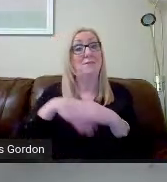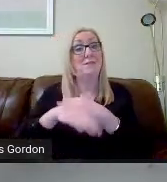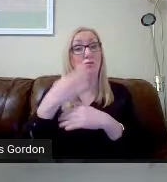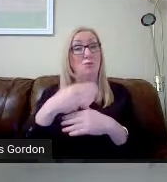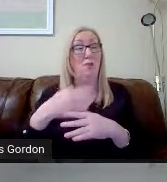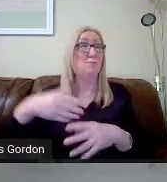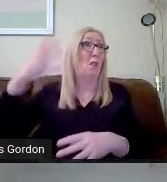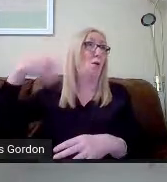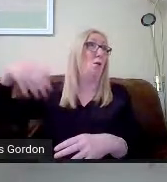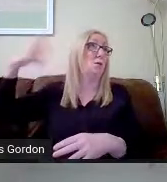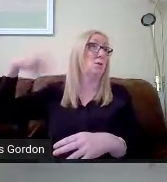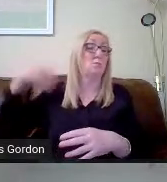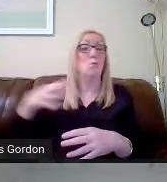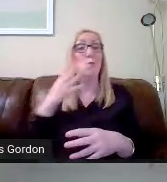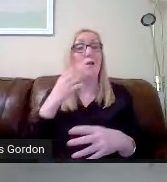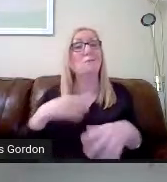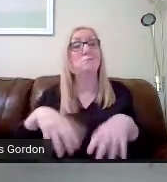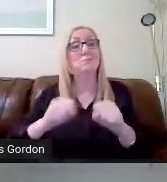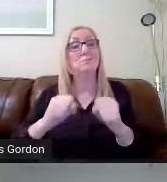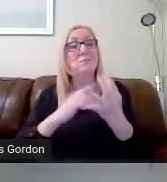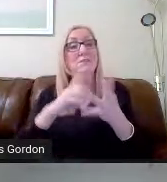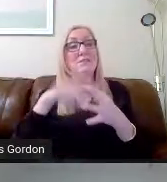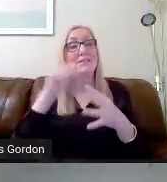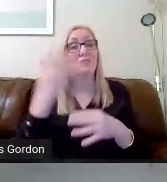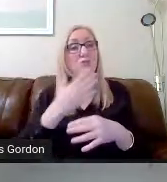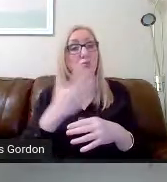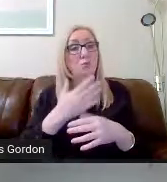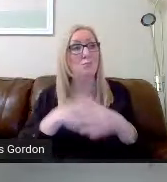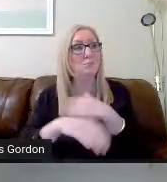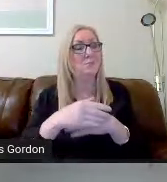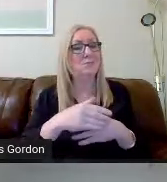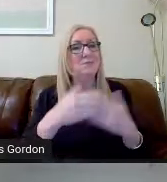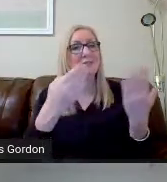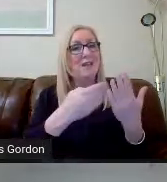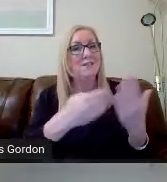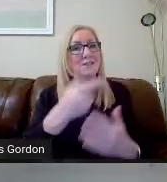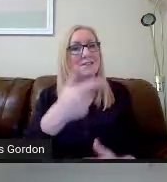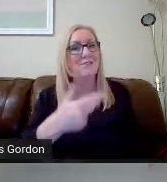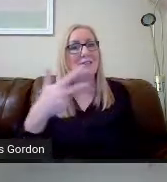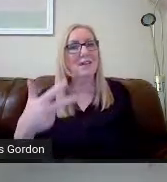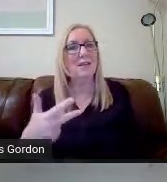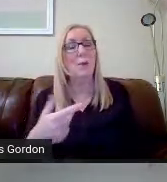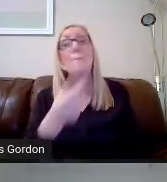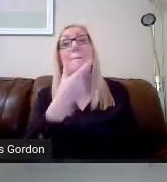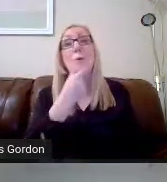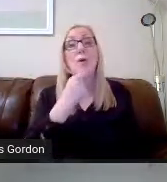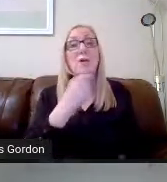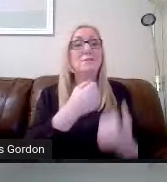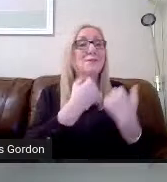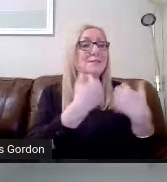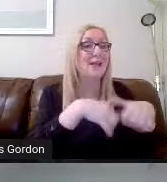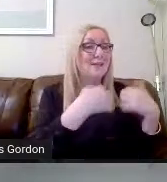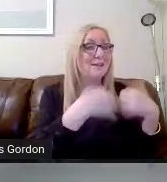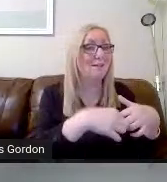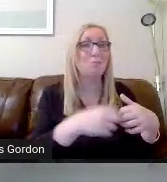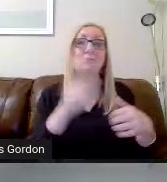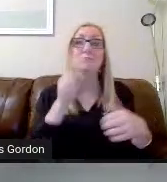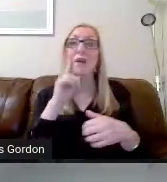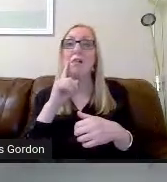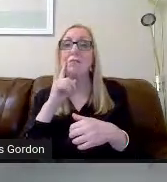started secondary school in 1978, boys get technical and girls got home economics.